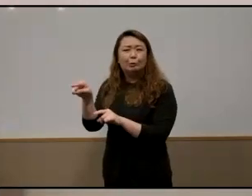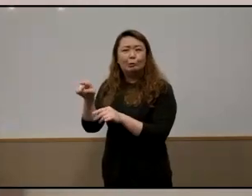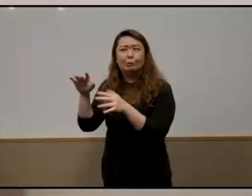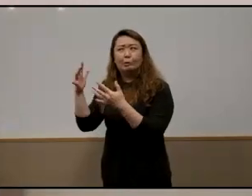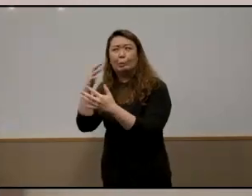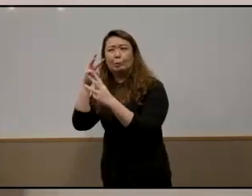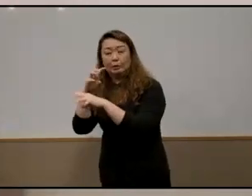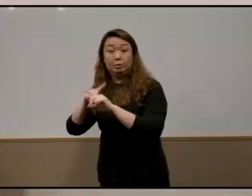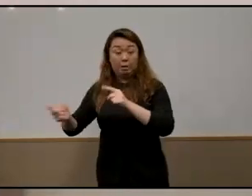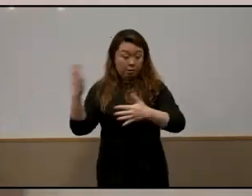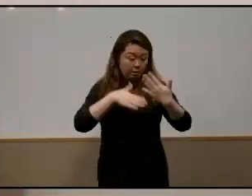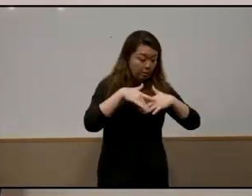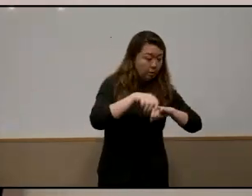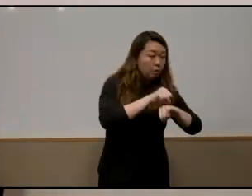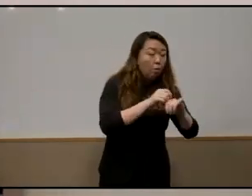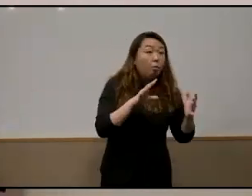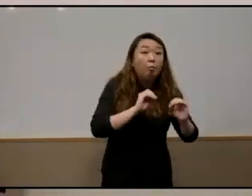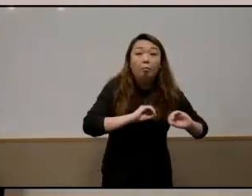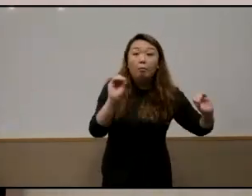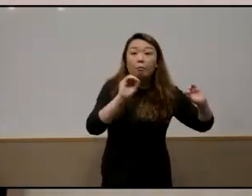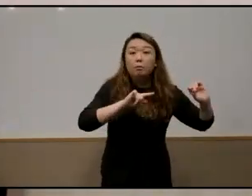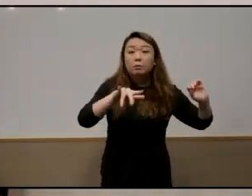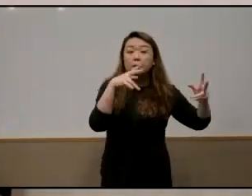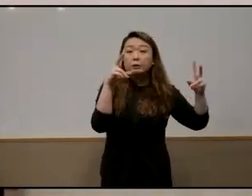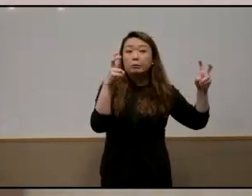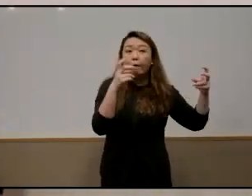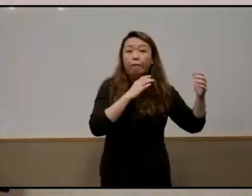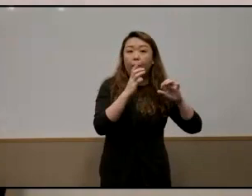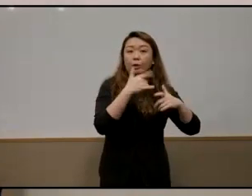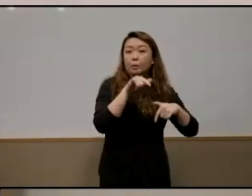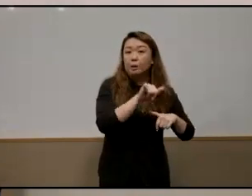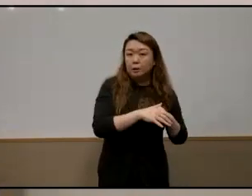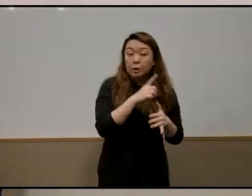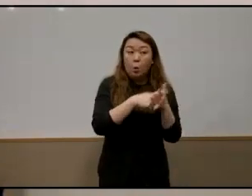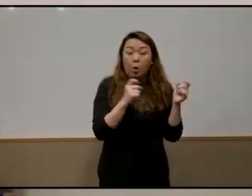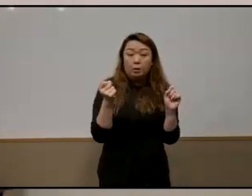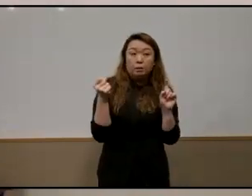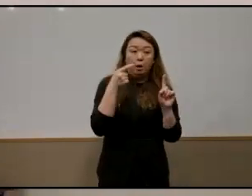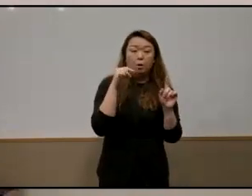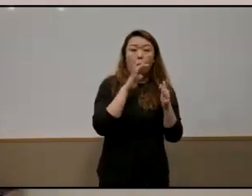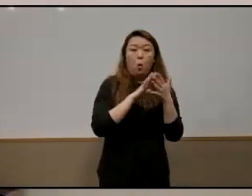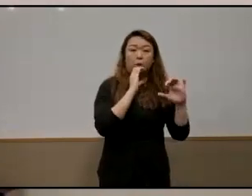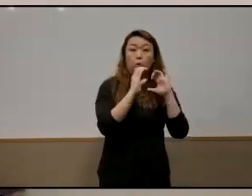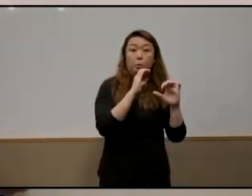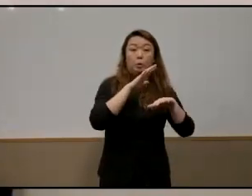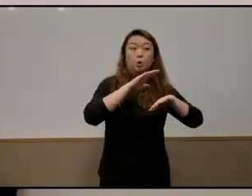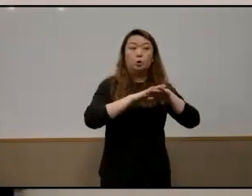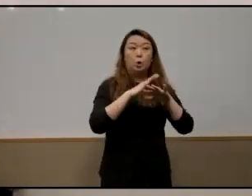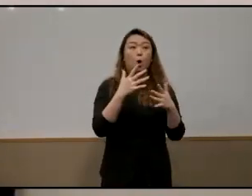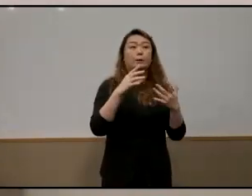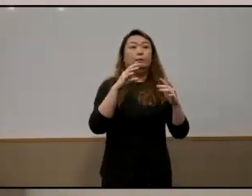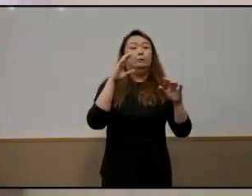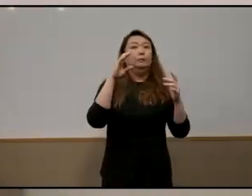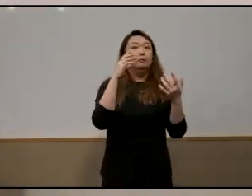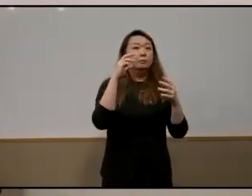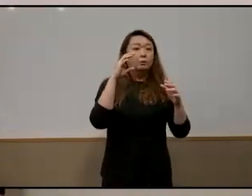here i felt that there wasn't this conversation and one of the things that that sparked or inspired conversations reimagined was really trying to tip